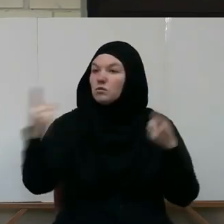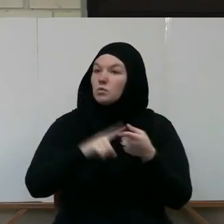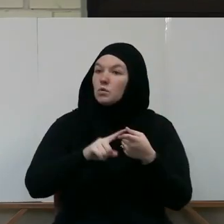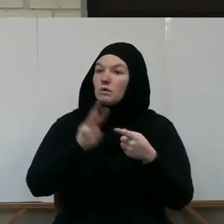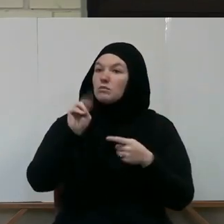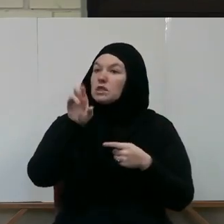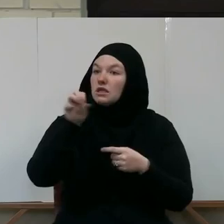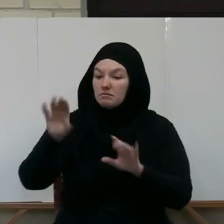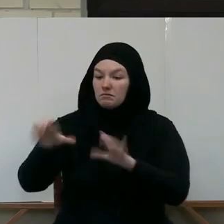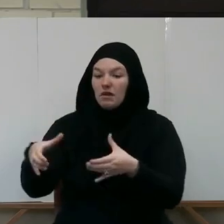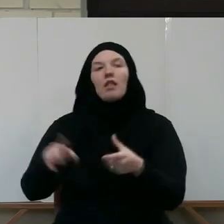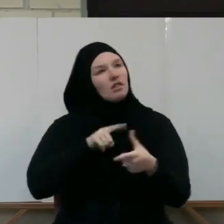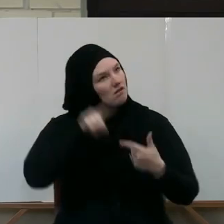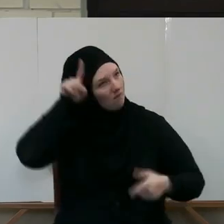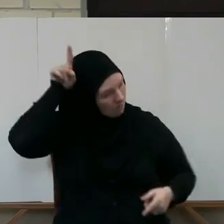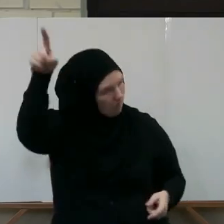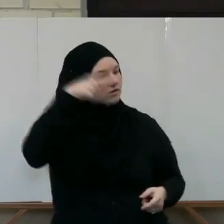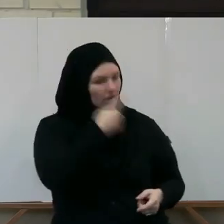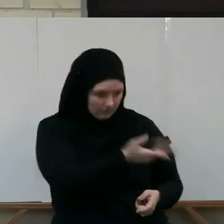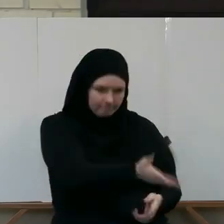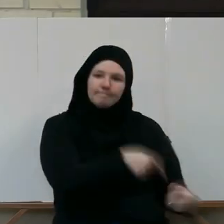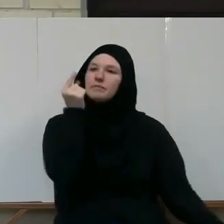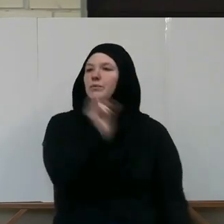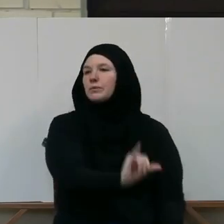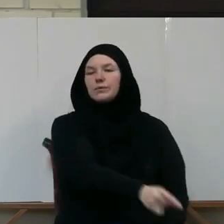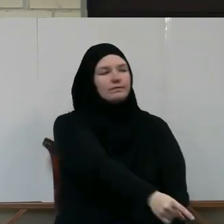Allah takes him for the enemy he is.